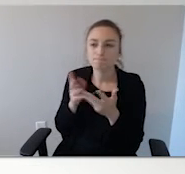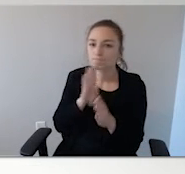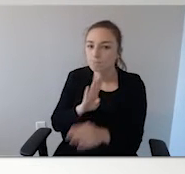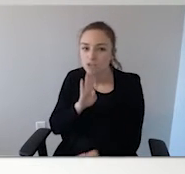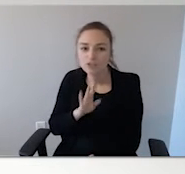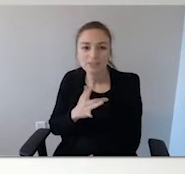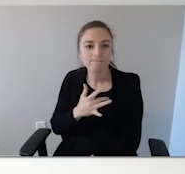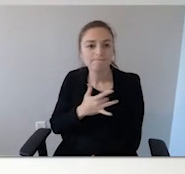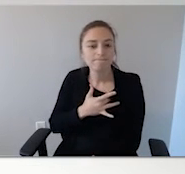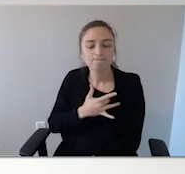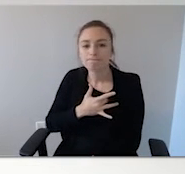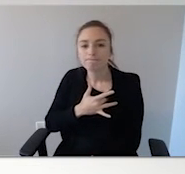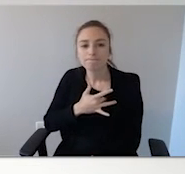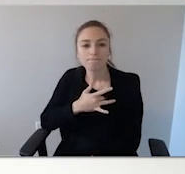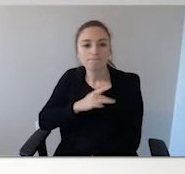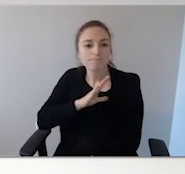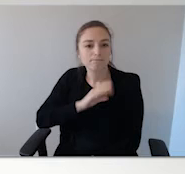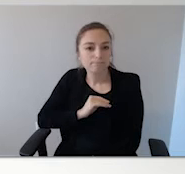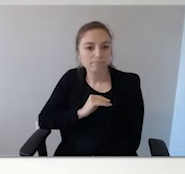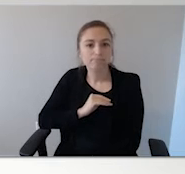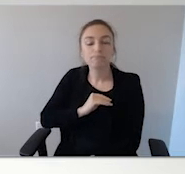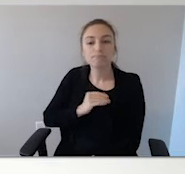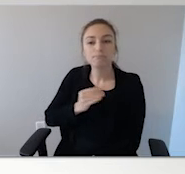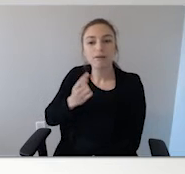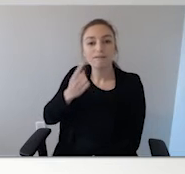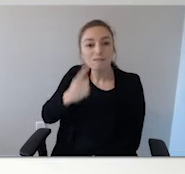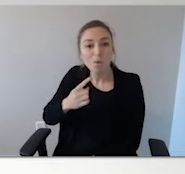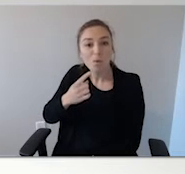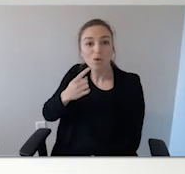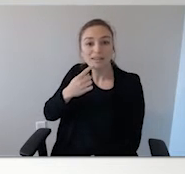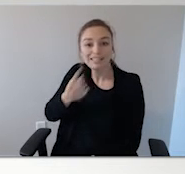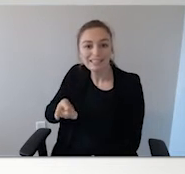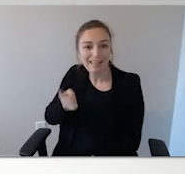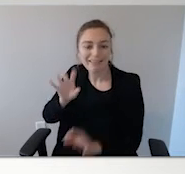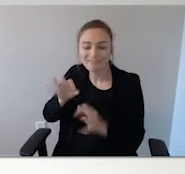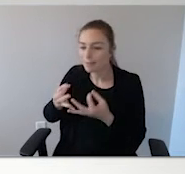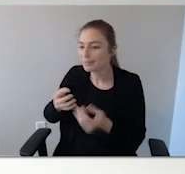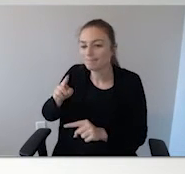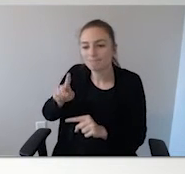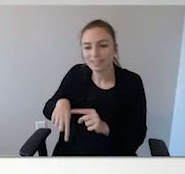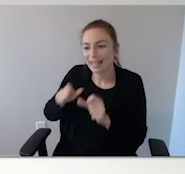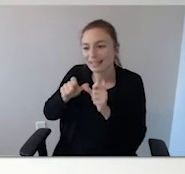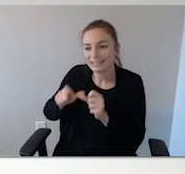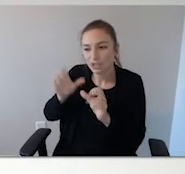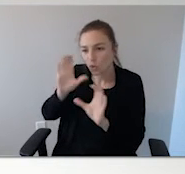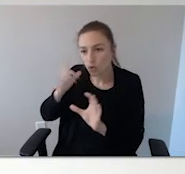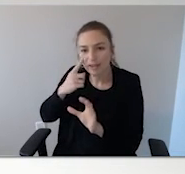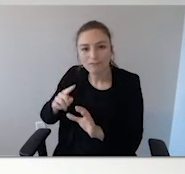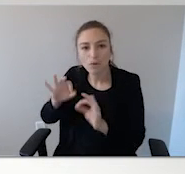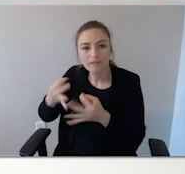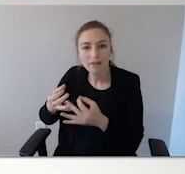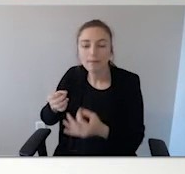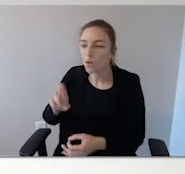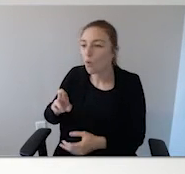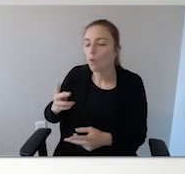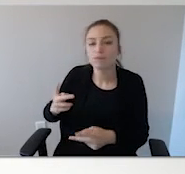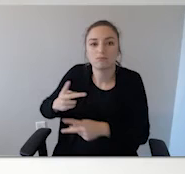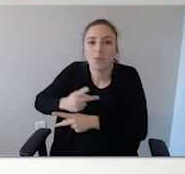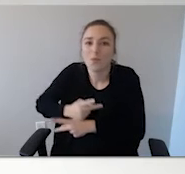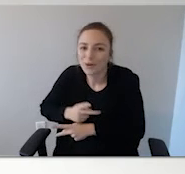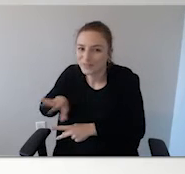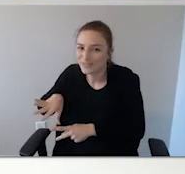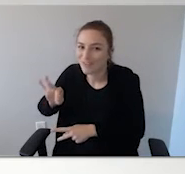disheartened about having to tell families that we were discontinuing the search, or worse, that we had found them however.